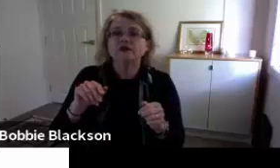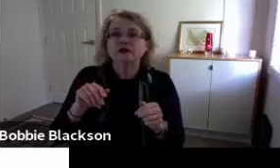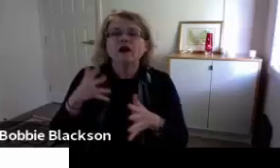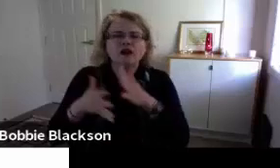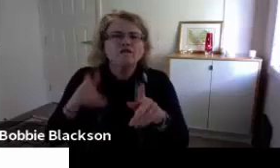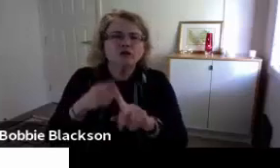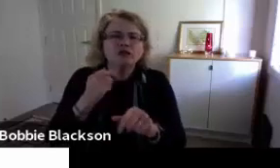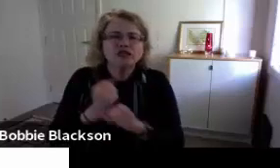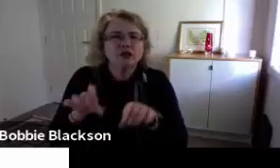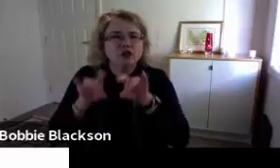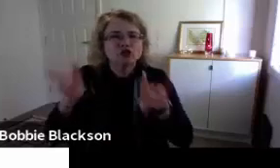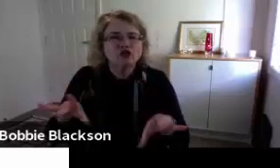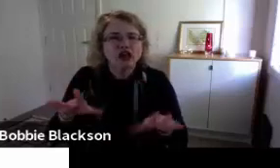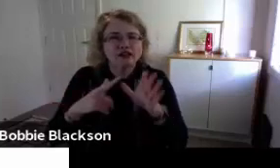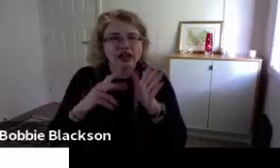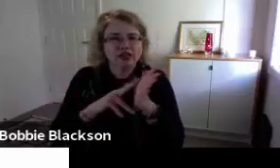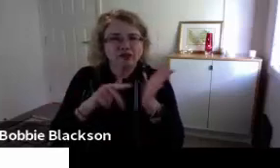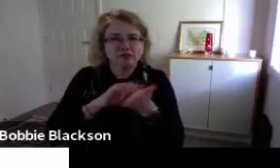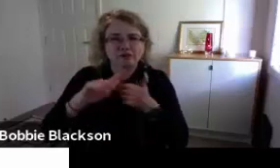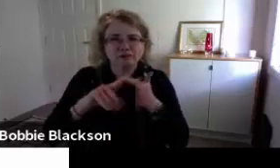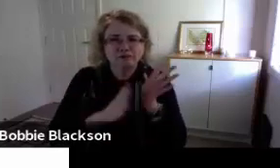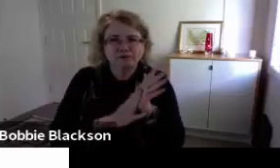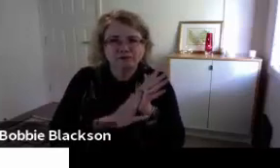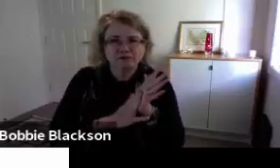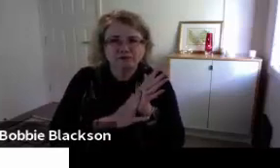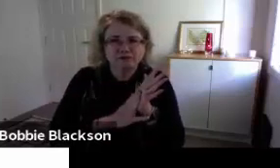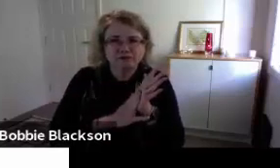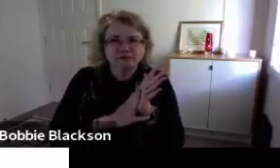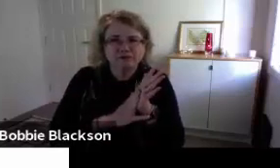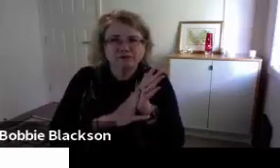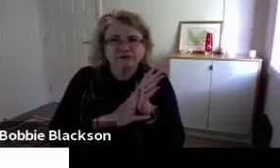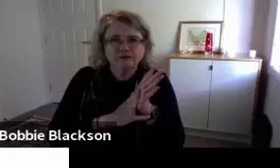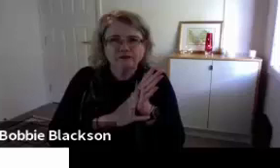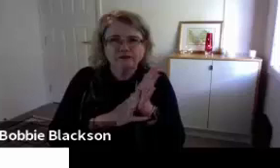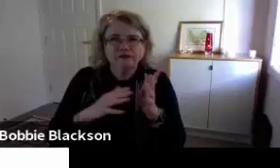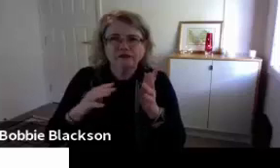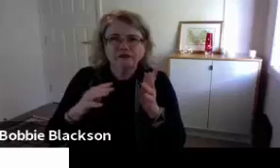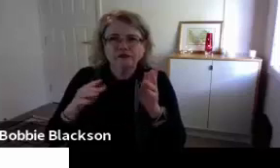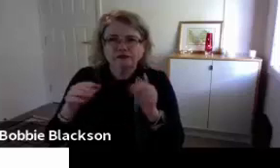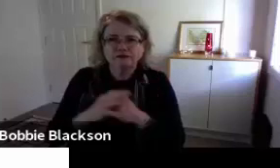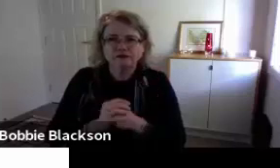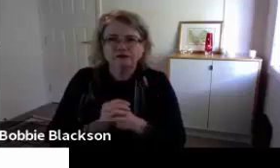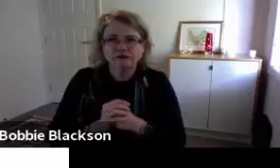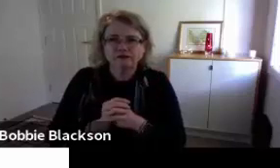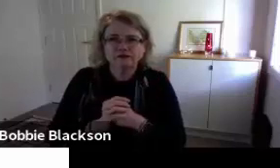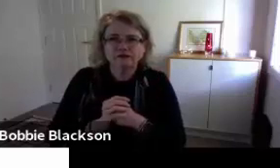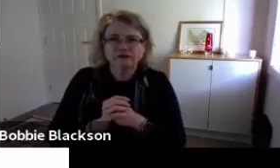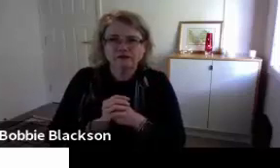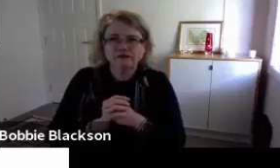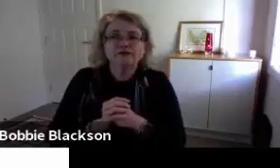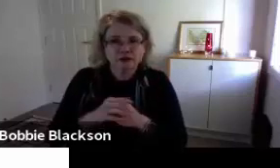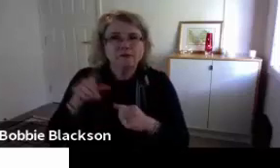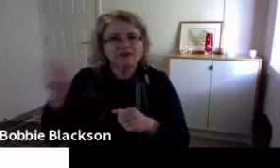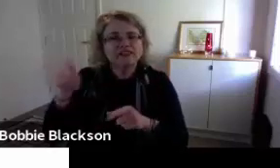a simultaneous interpretation process, for example, if a hearing person is singing the Australian anthem,